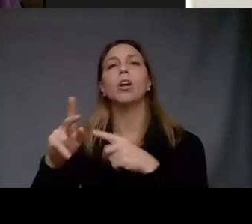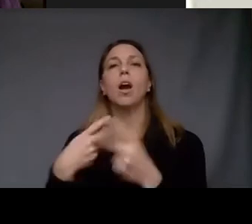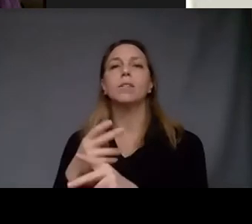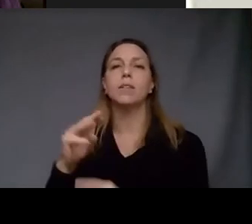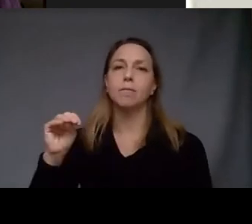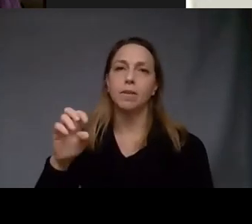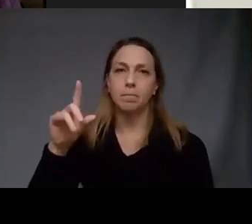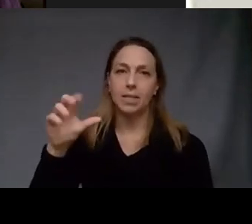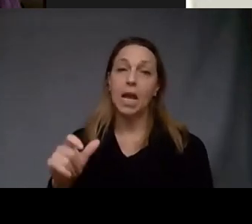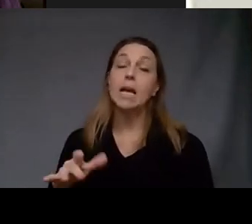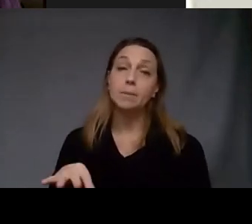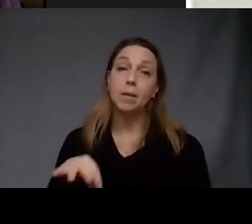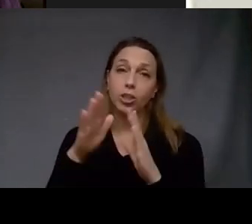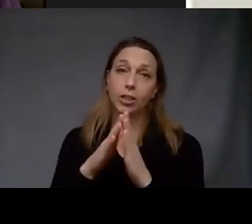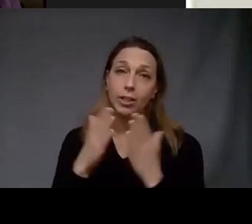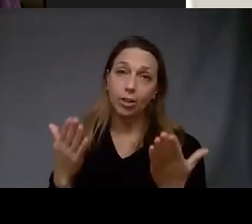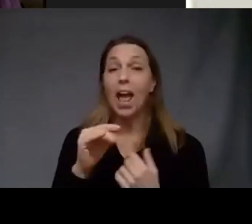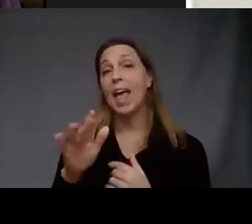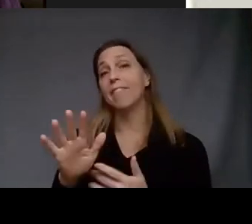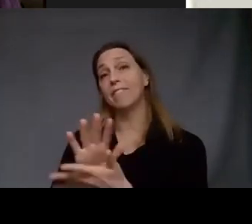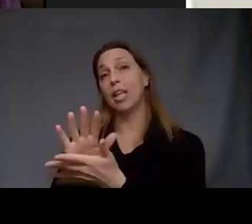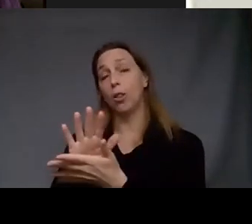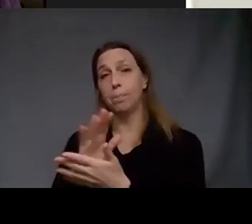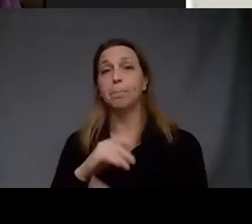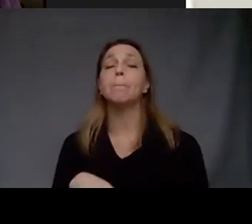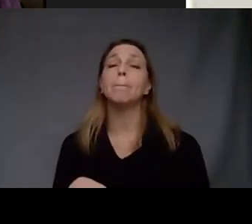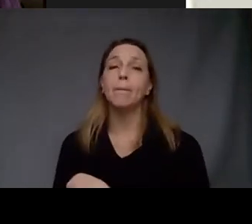particularly literature and film by the way